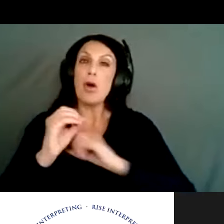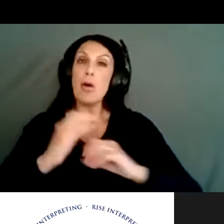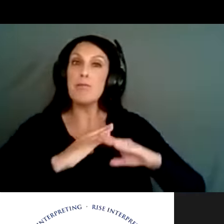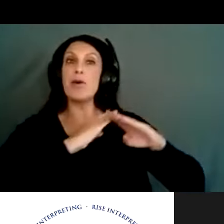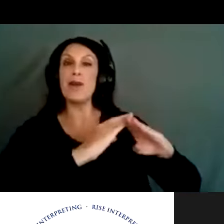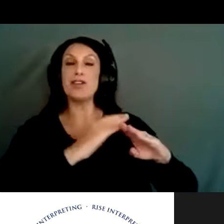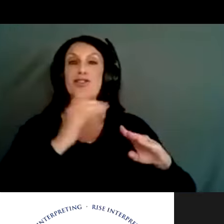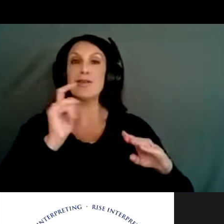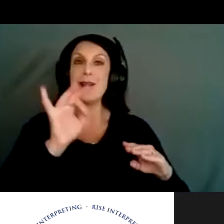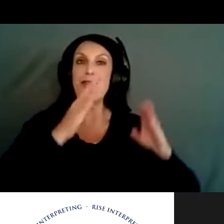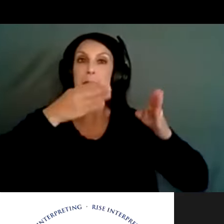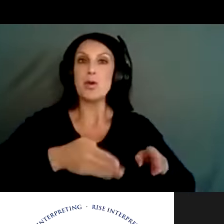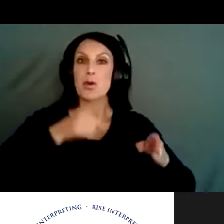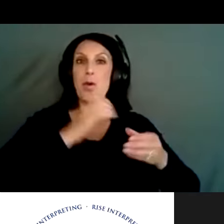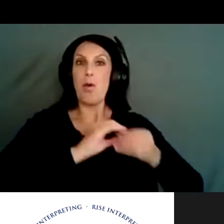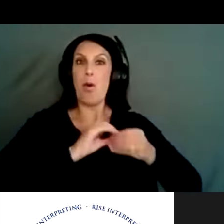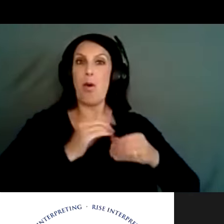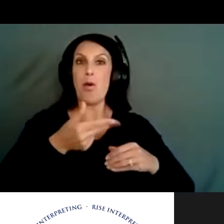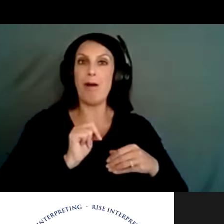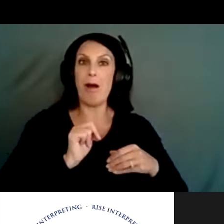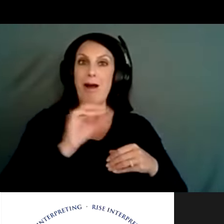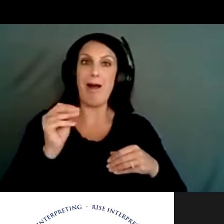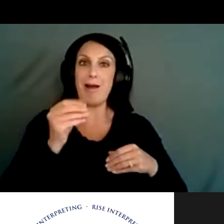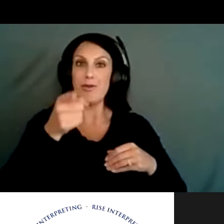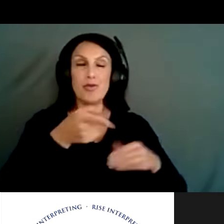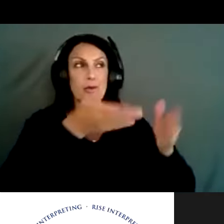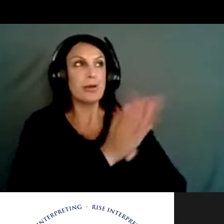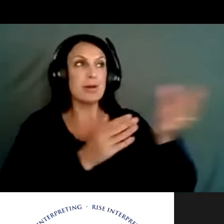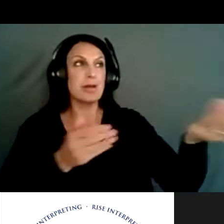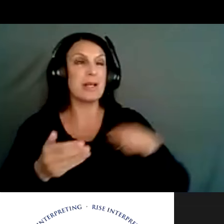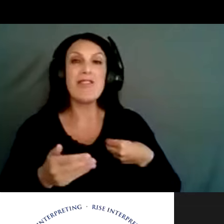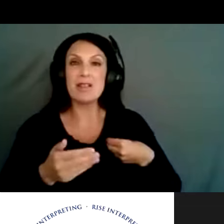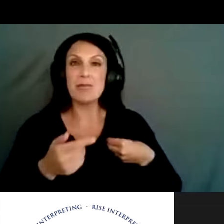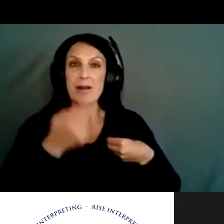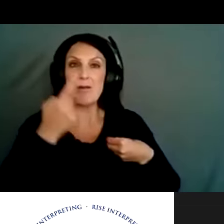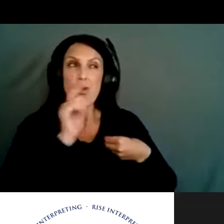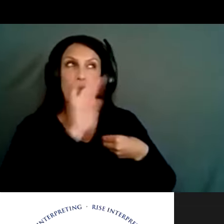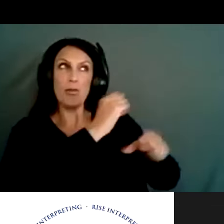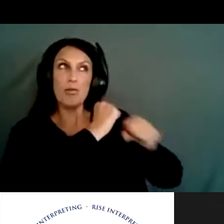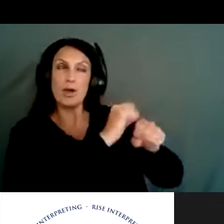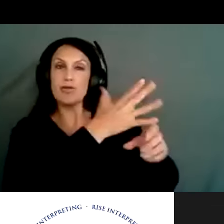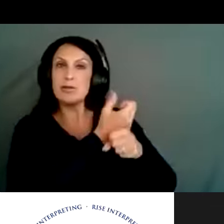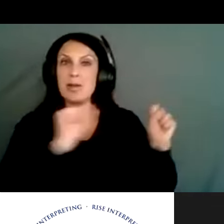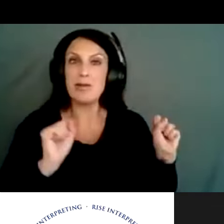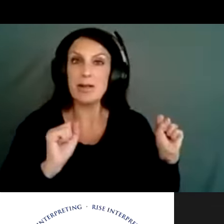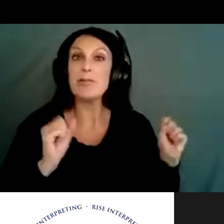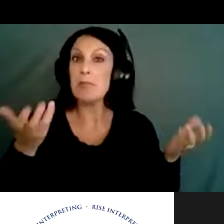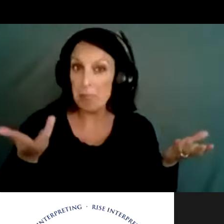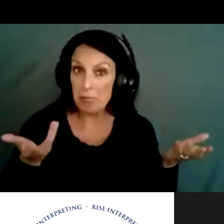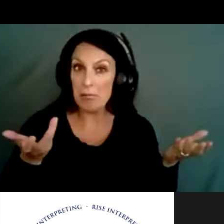knowing that in my opinion, this is one of the most real applications. I'm going to talk to you about storage at retailers or gun shops.